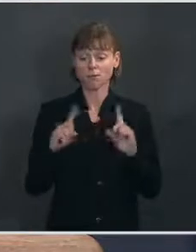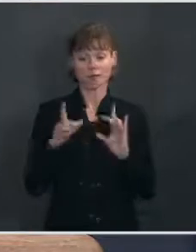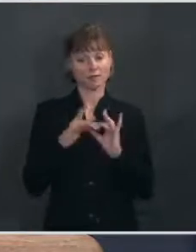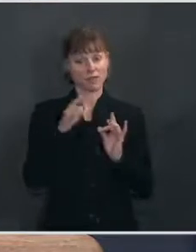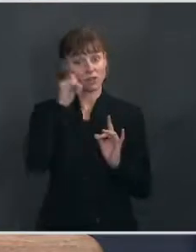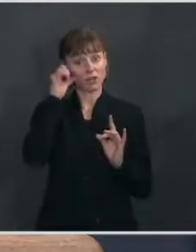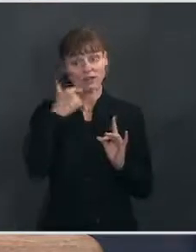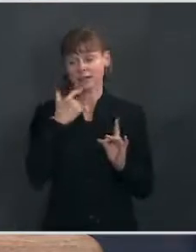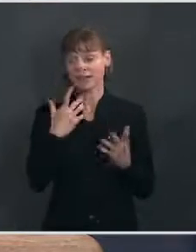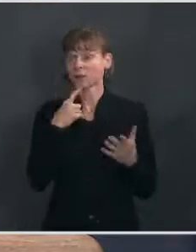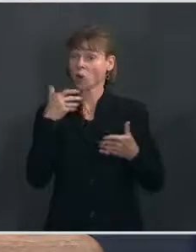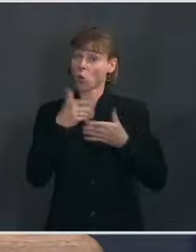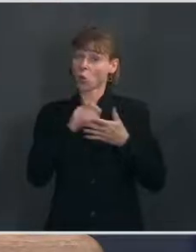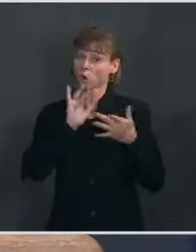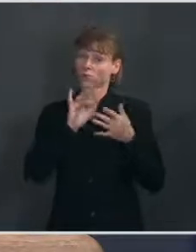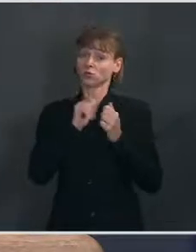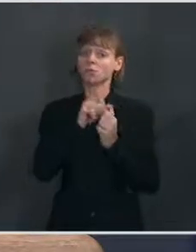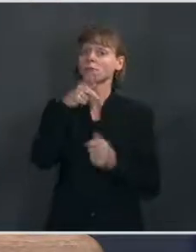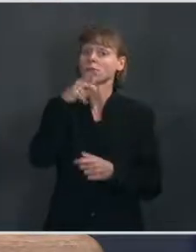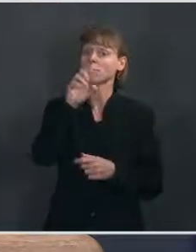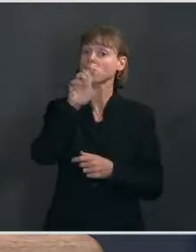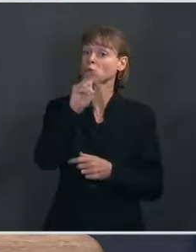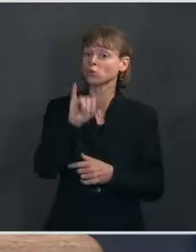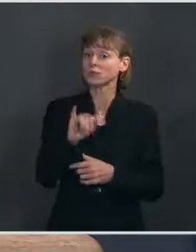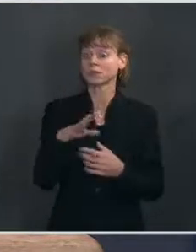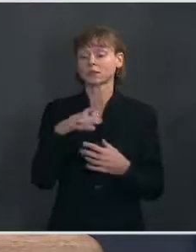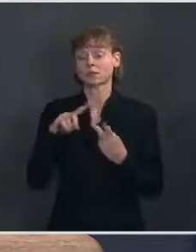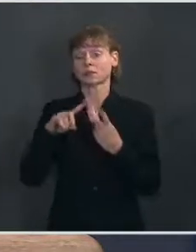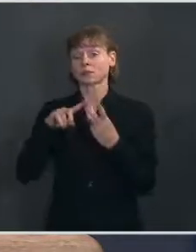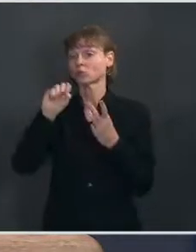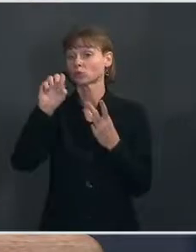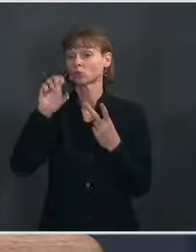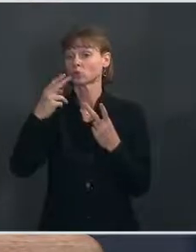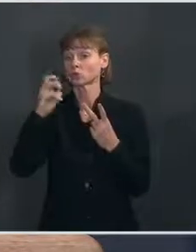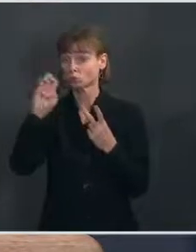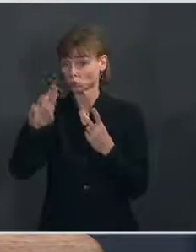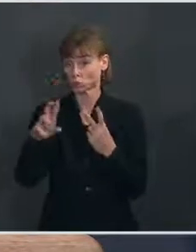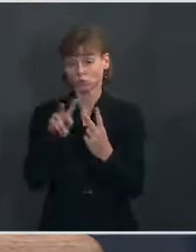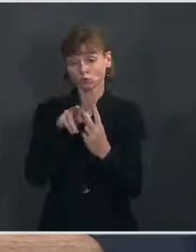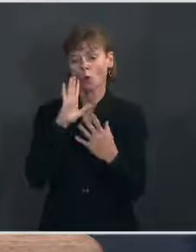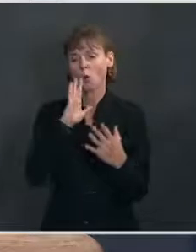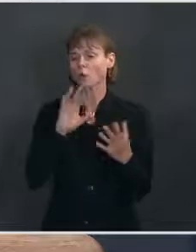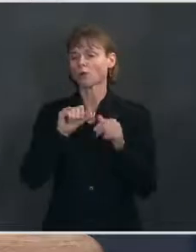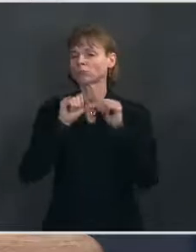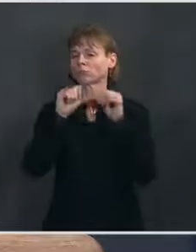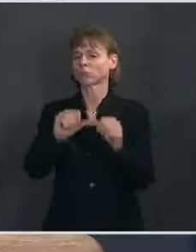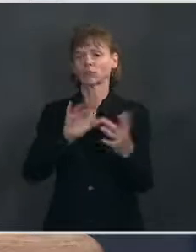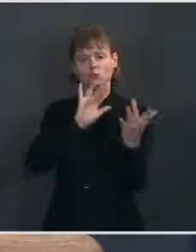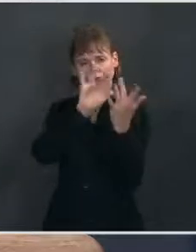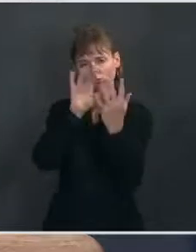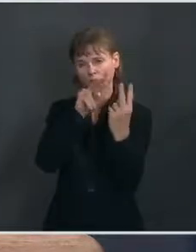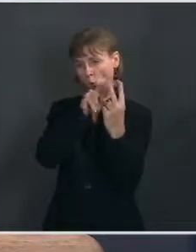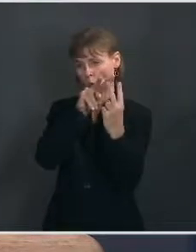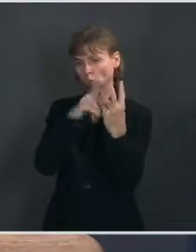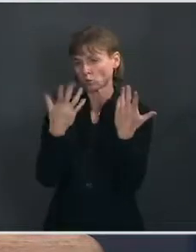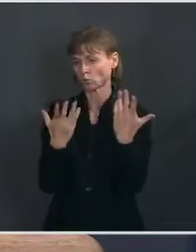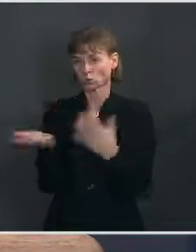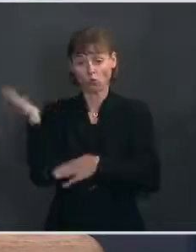remains in close touch with Speaker Pelosi, with Leader Schumer. And he will continue that engagement throughout the day and in the days ahead.